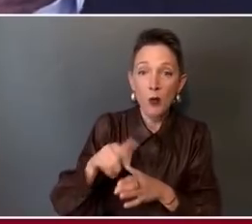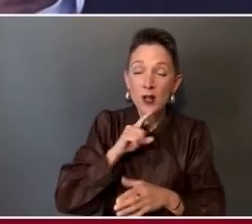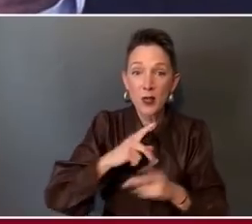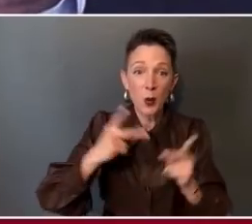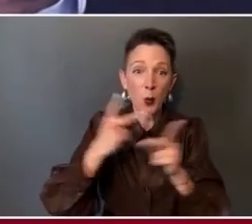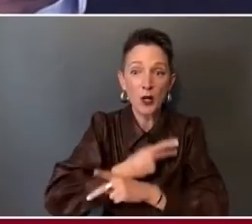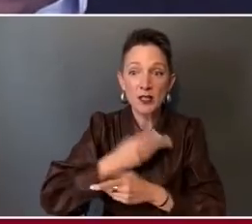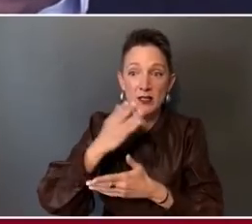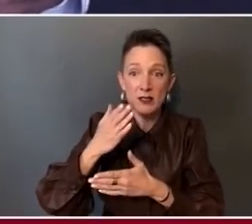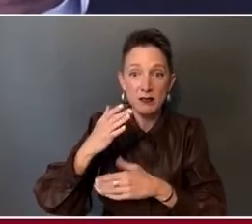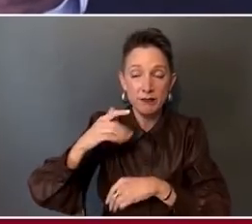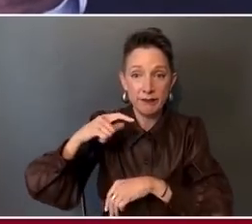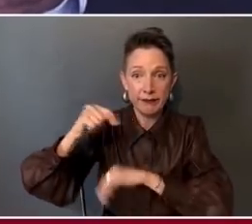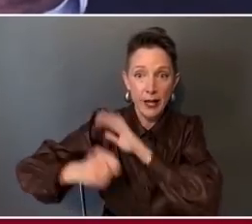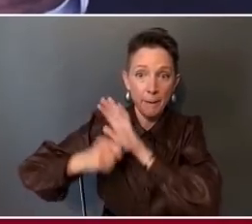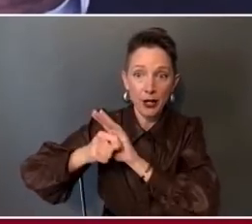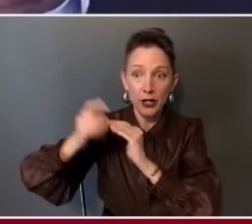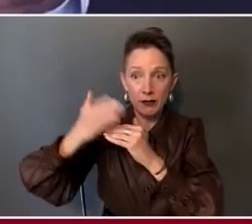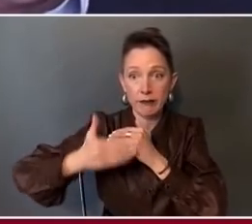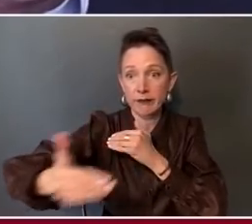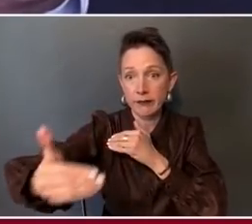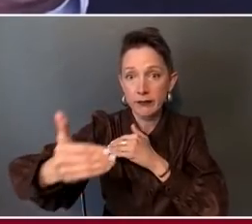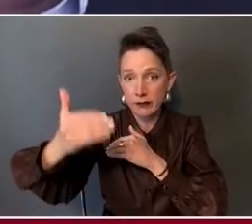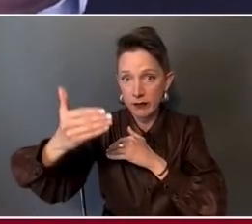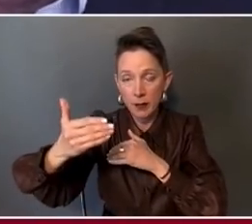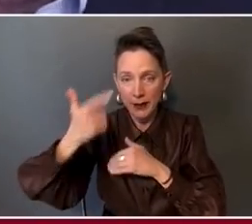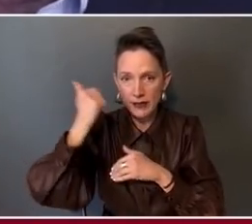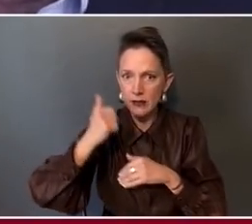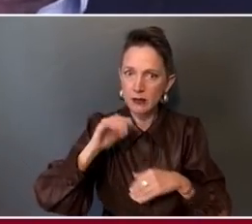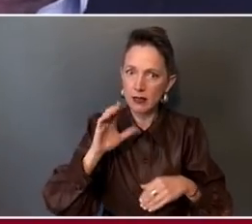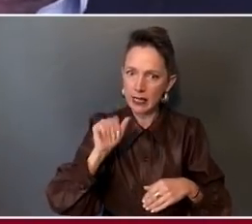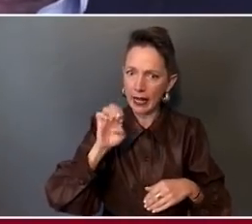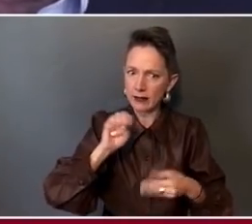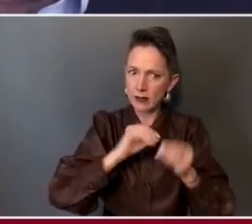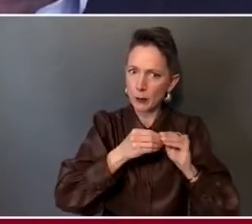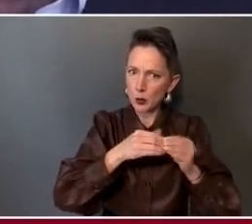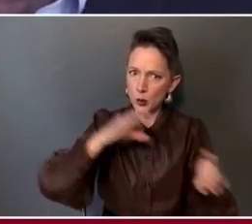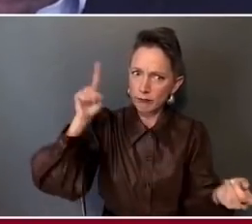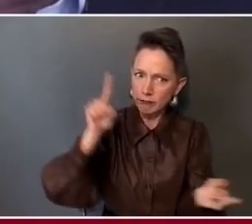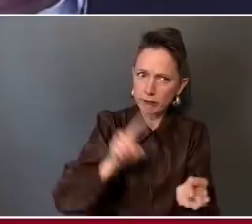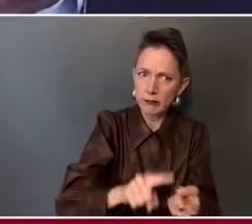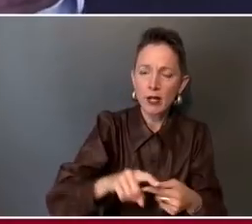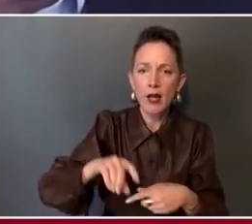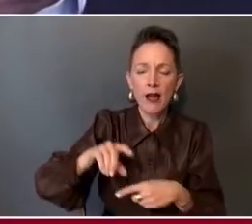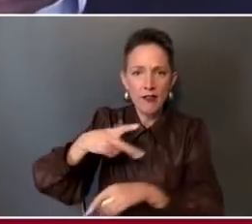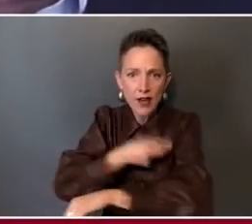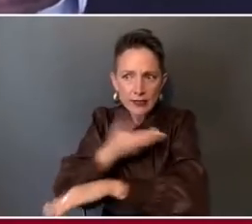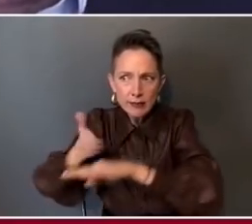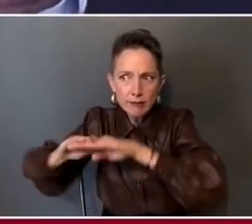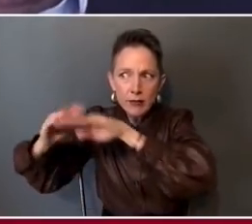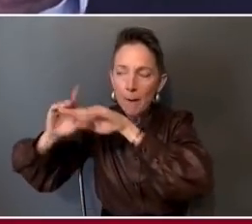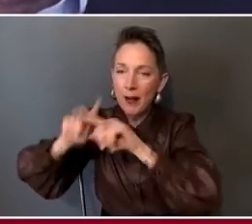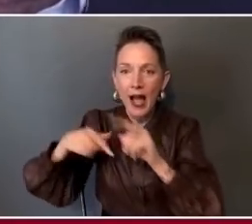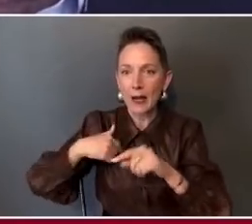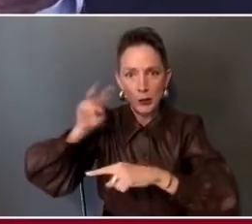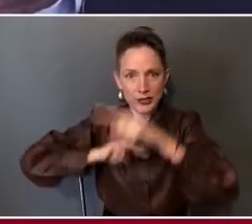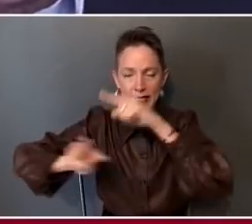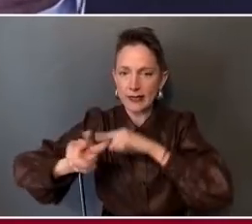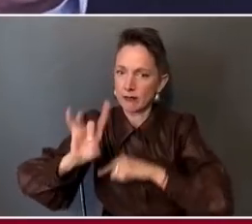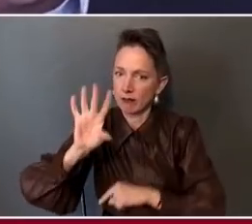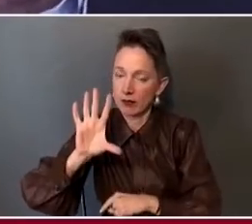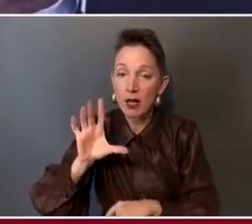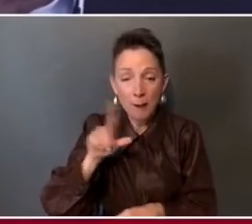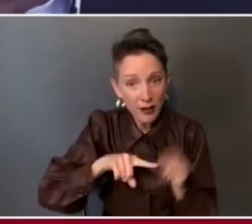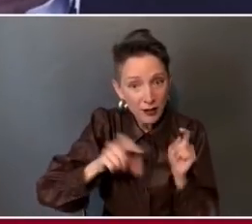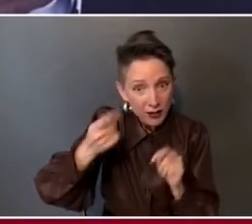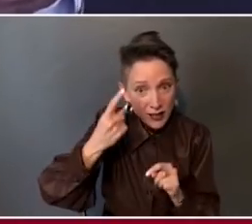us when case numbers are dropping and vaccine was flowing. But to put it in perspective, six of